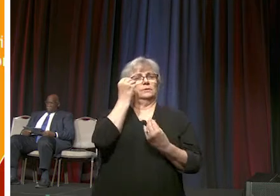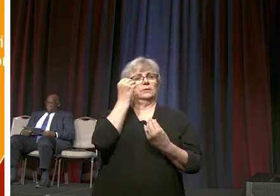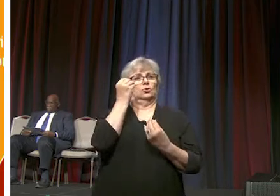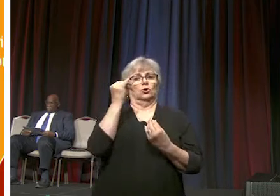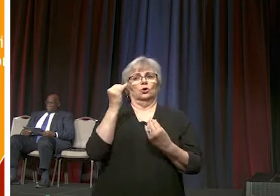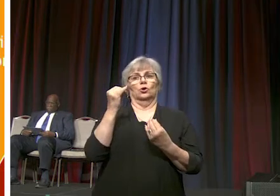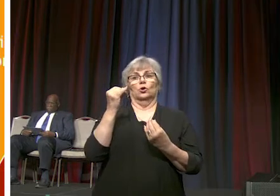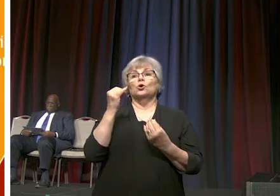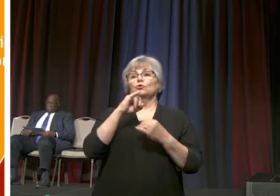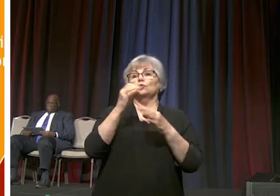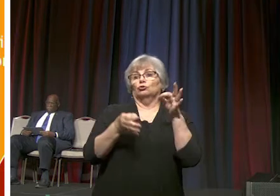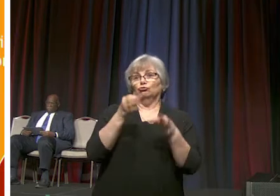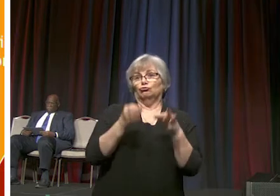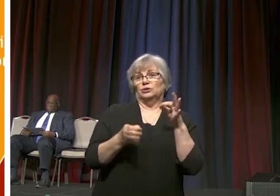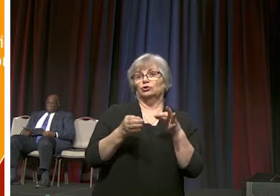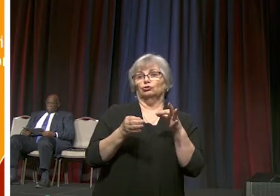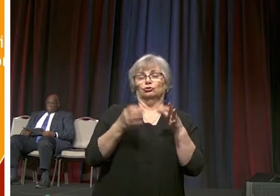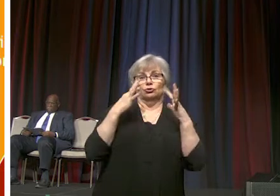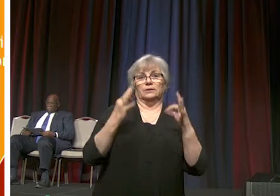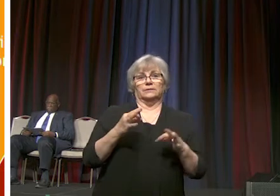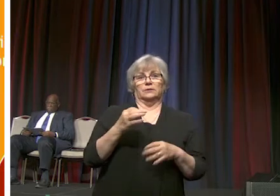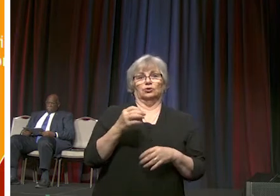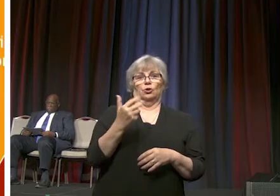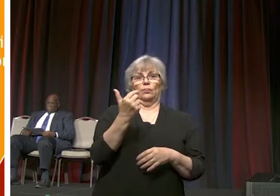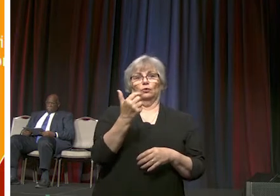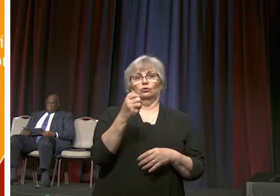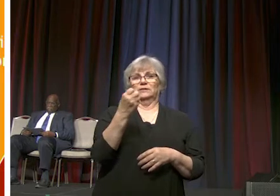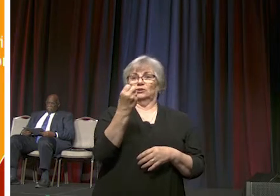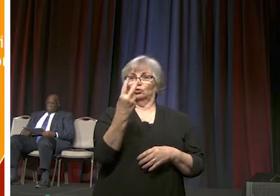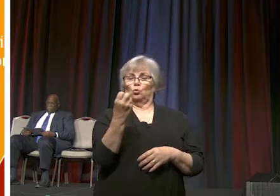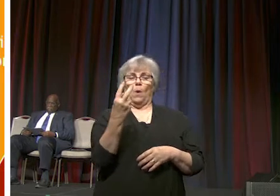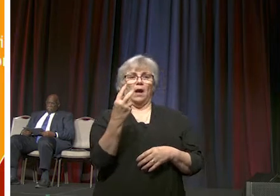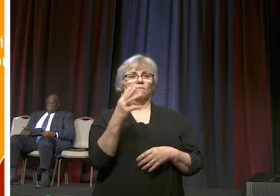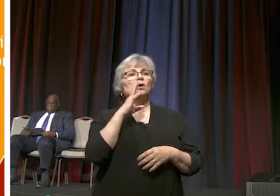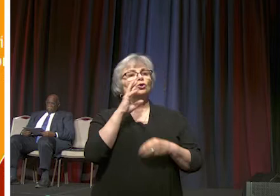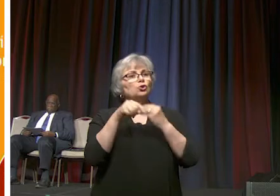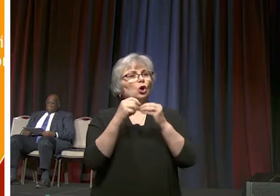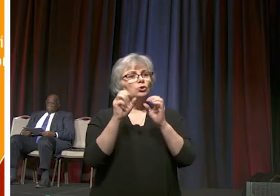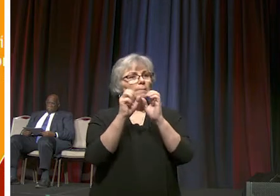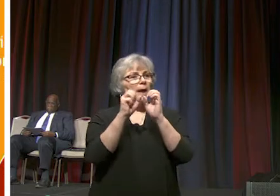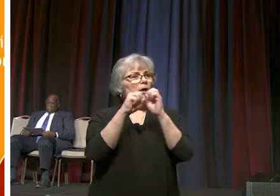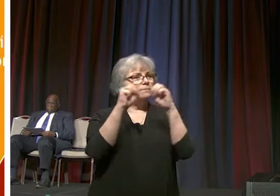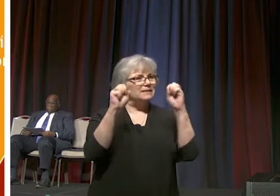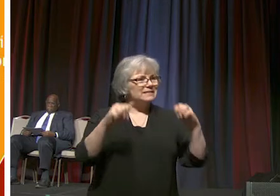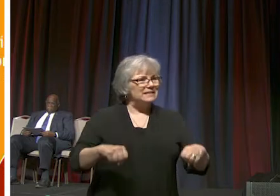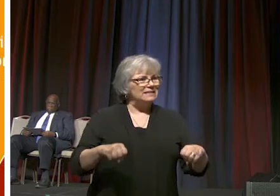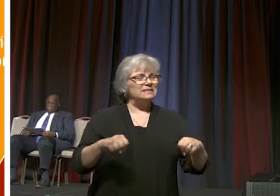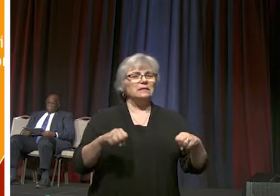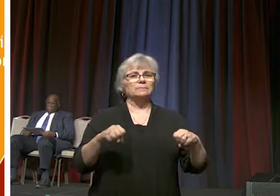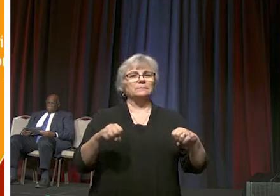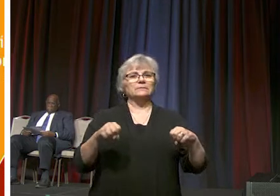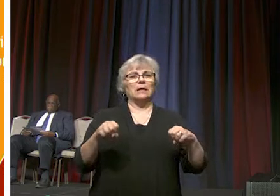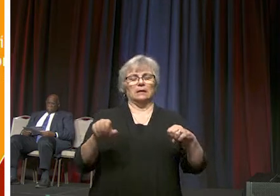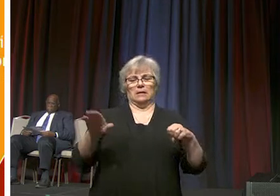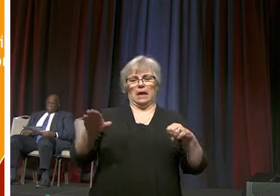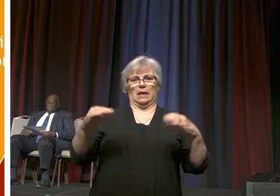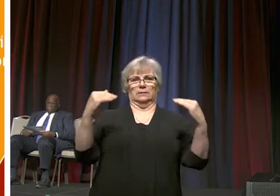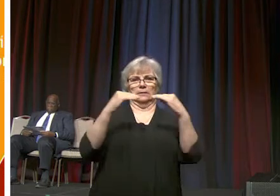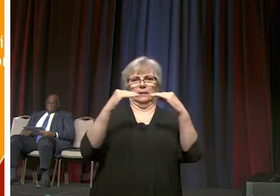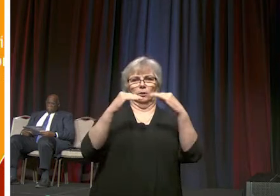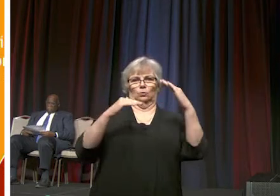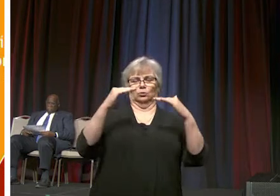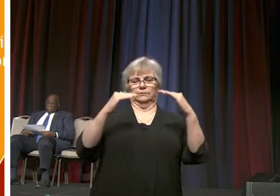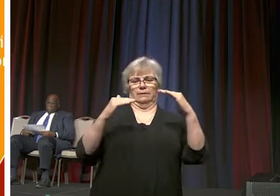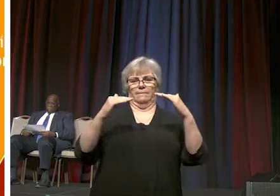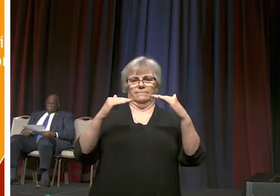decisions 1312 that talked about the systems and balancings the balances of constraints